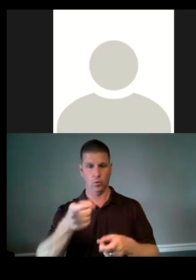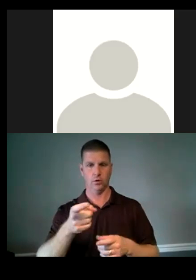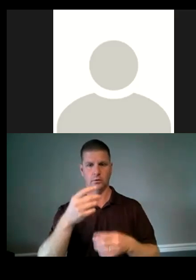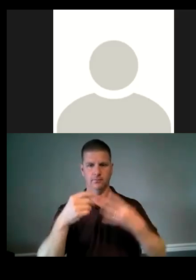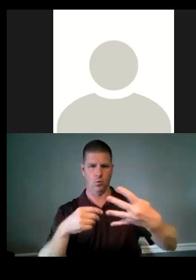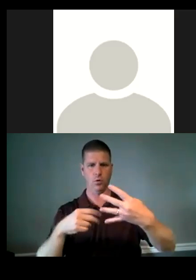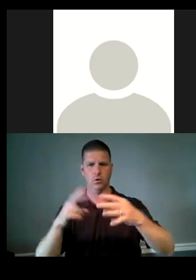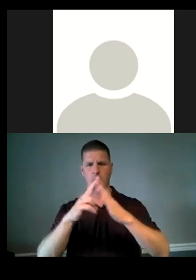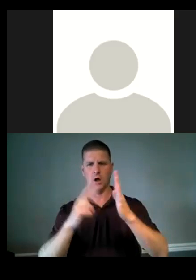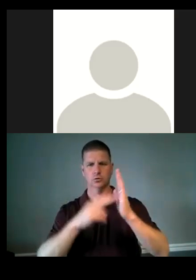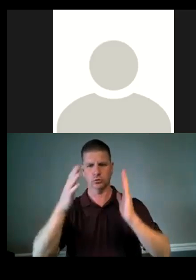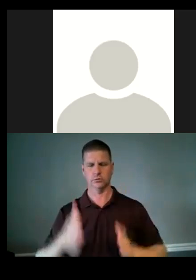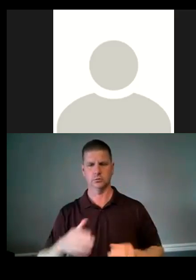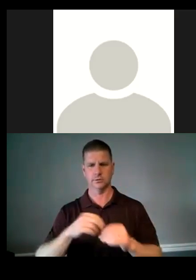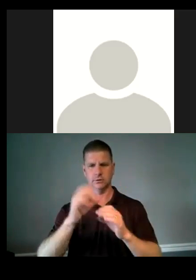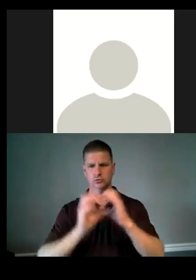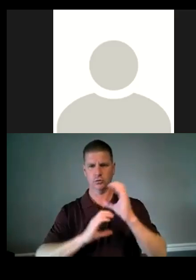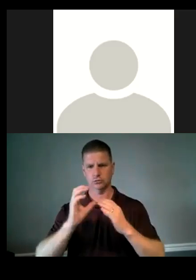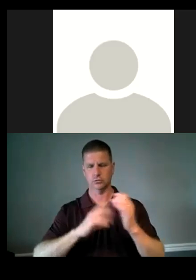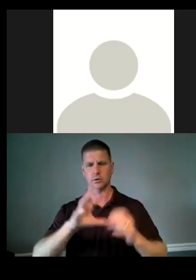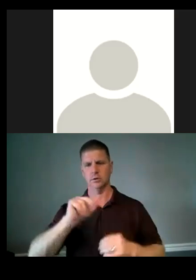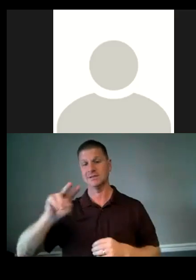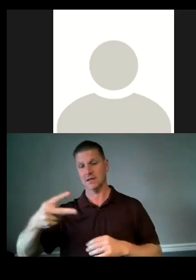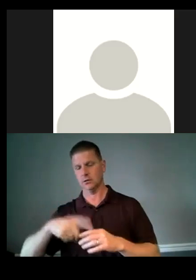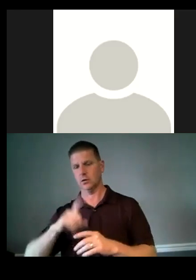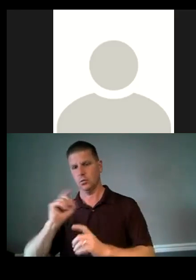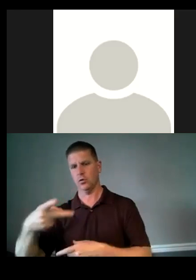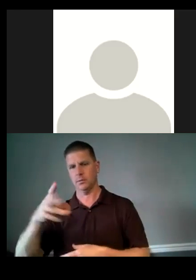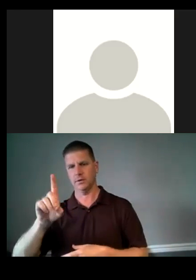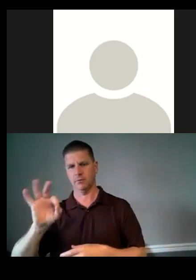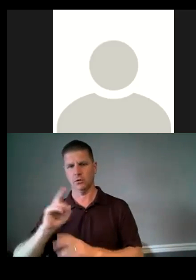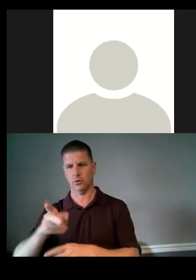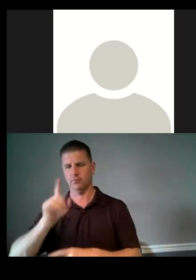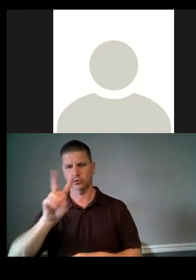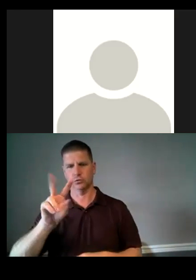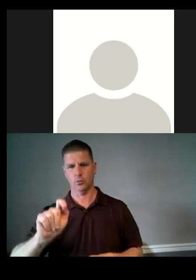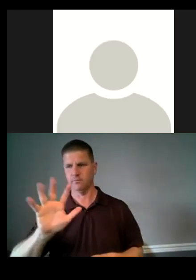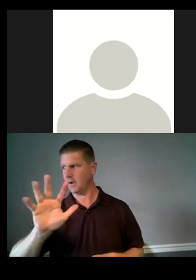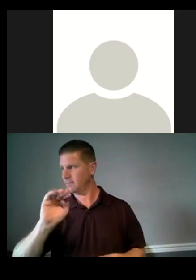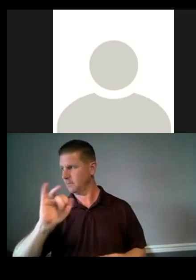uh, contracts for the construction, and second, to award the PDF loan in the amount of $2.5 million.